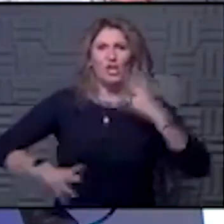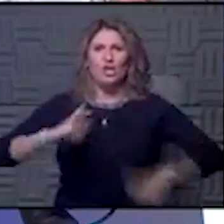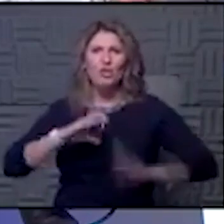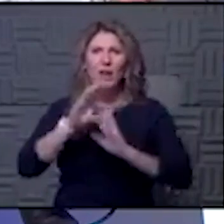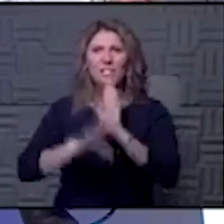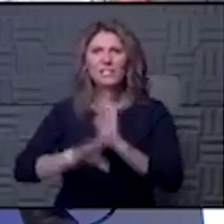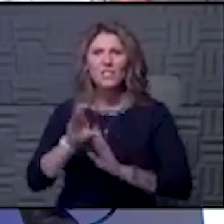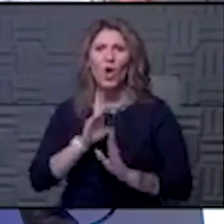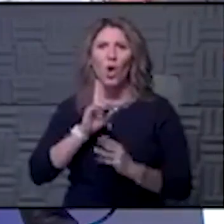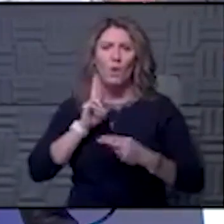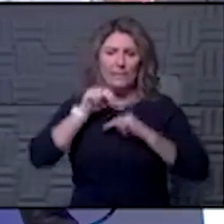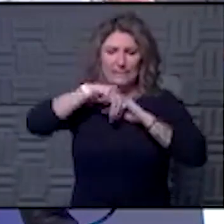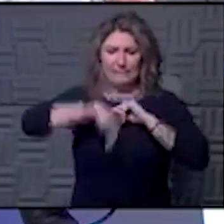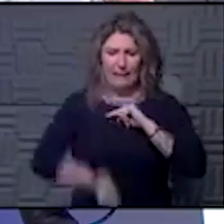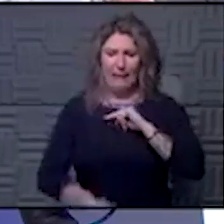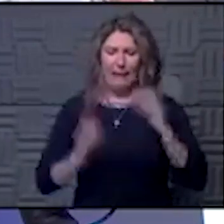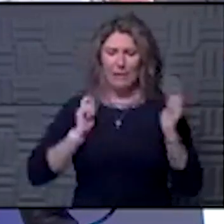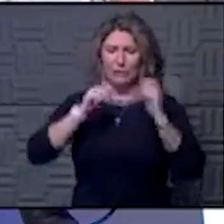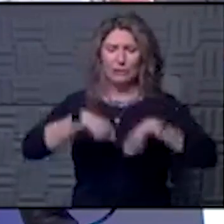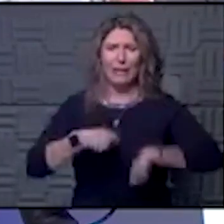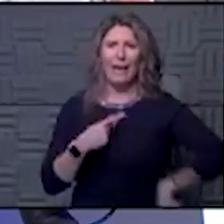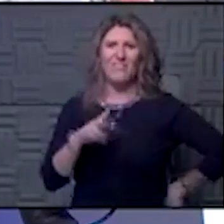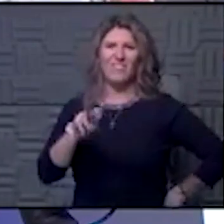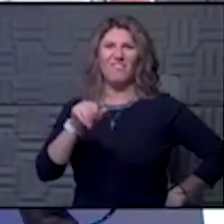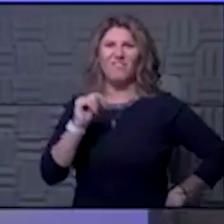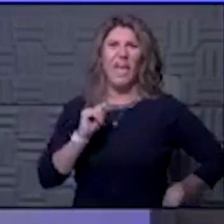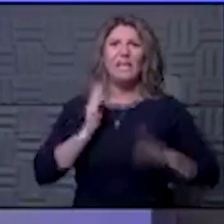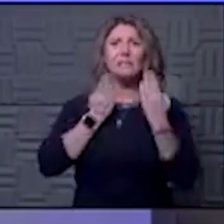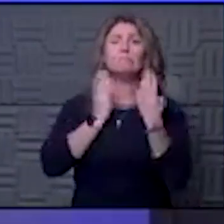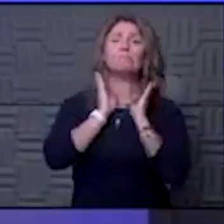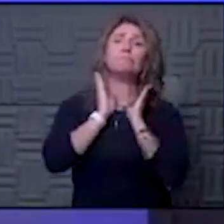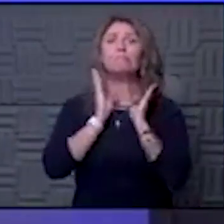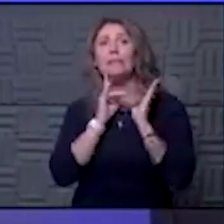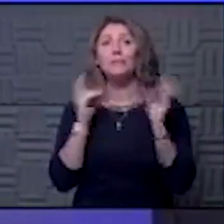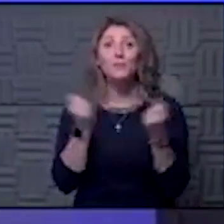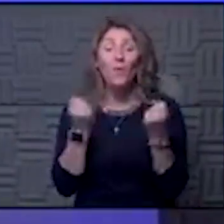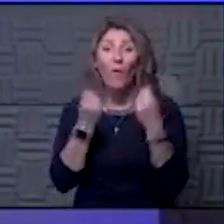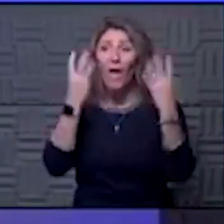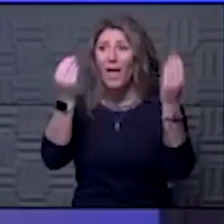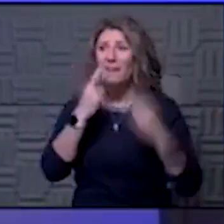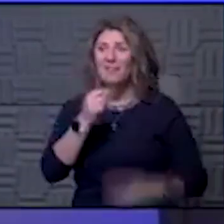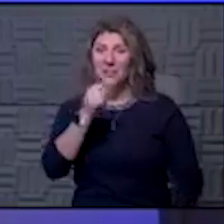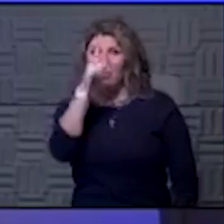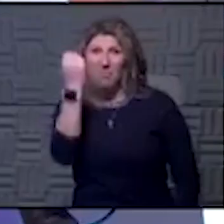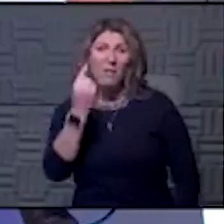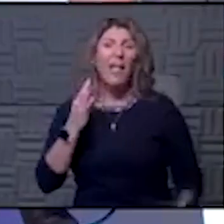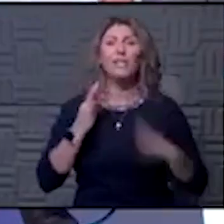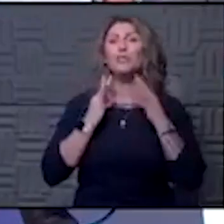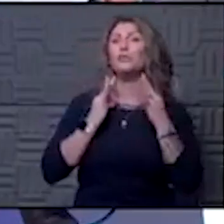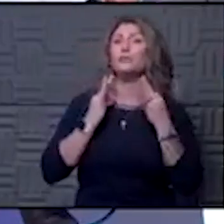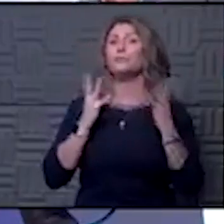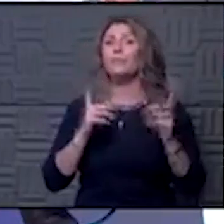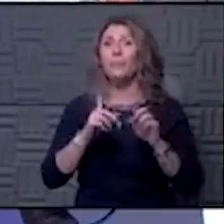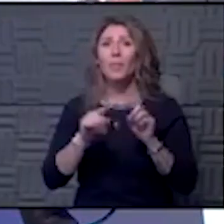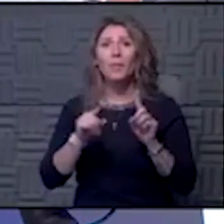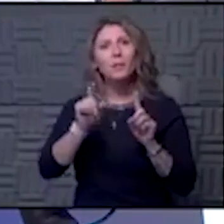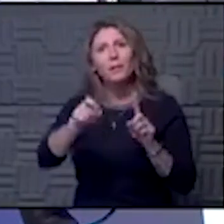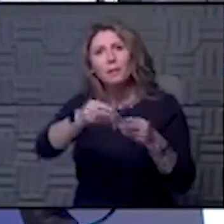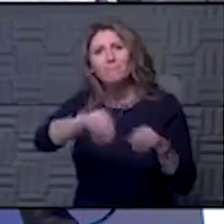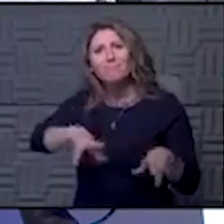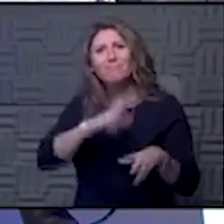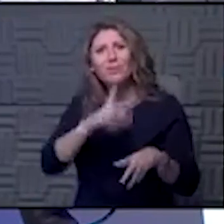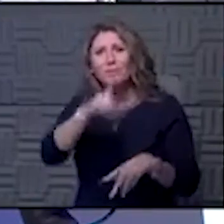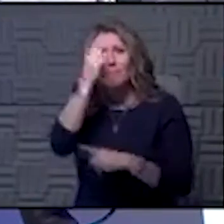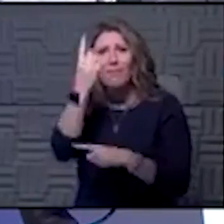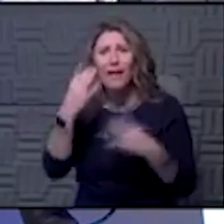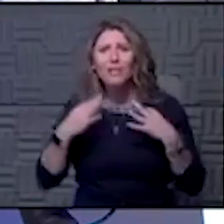and jackets. you and I are like, I got my vest on. It's cold outside. You got your black shirt on. I don't know about that. You got it. You got to lose the black shirt on. No,